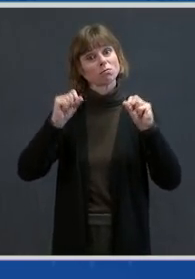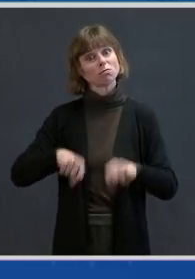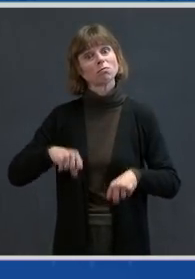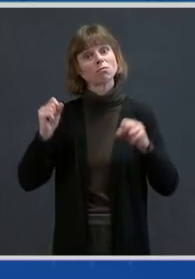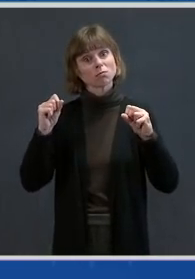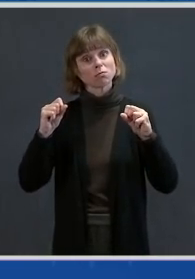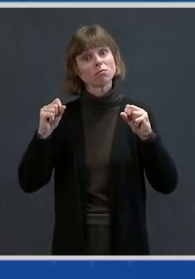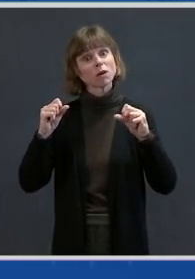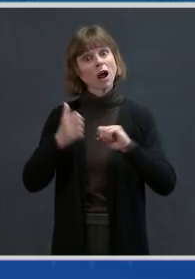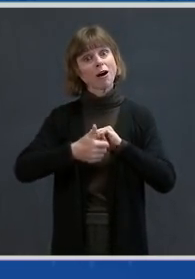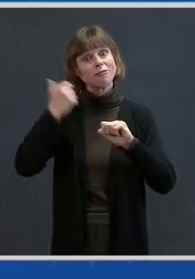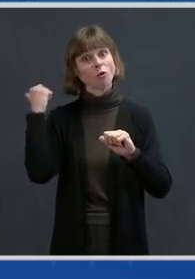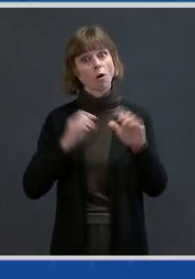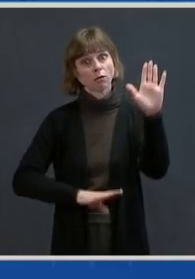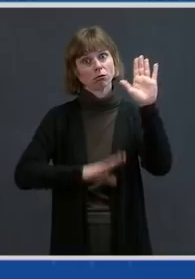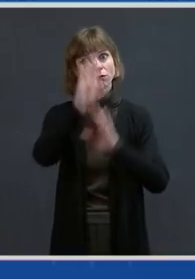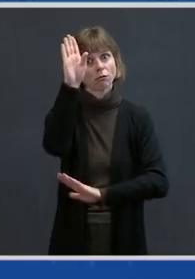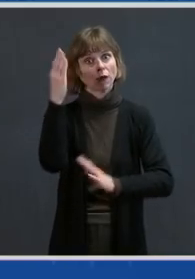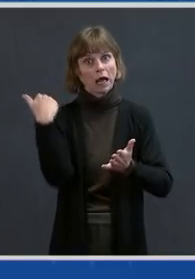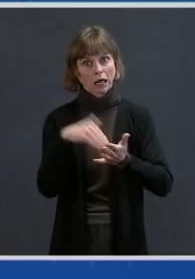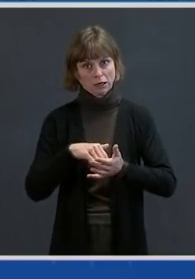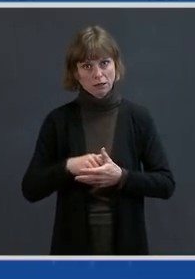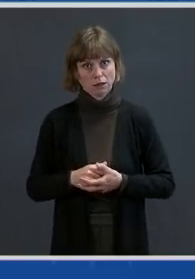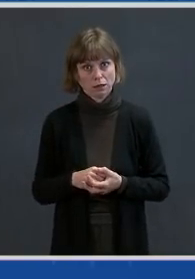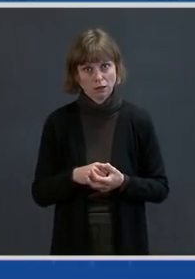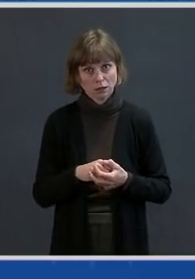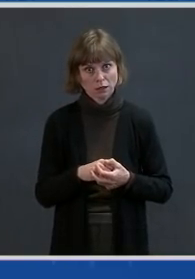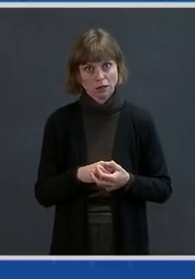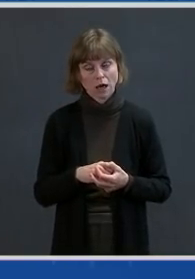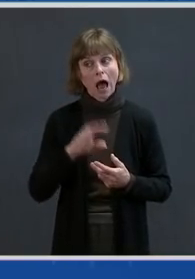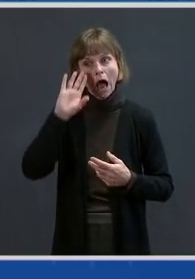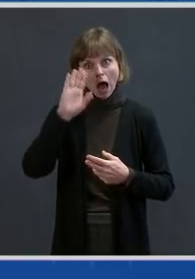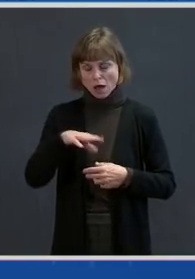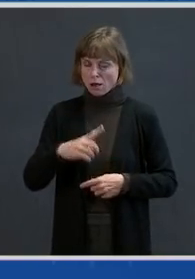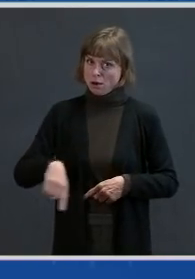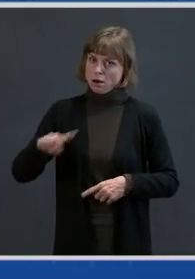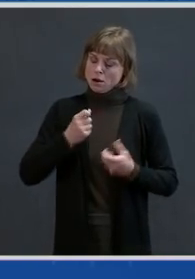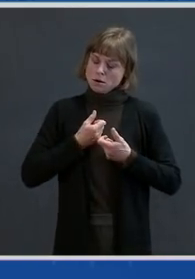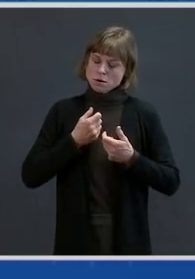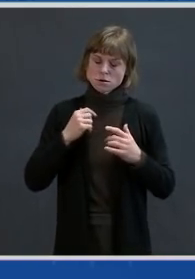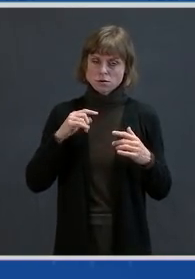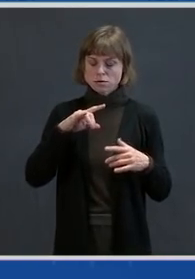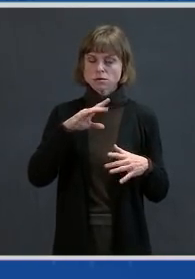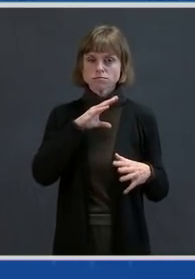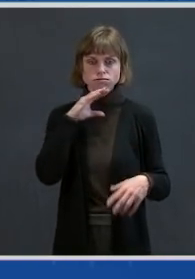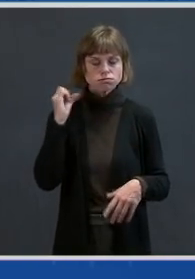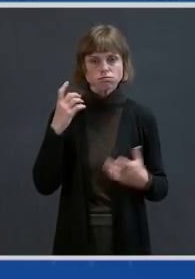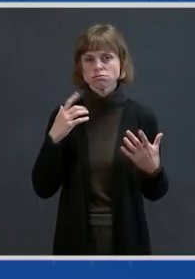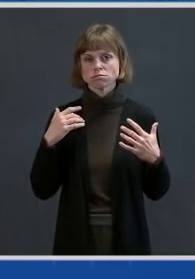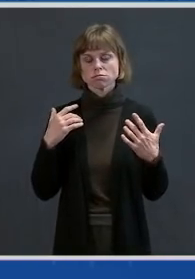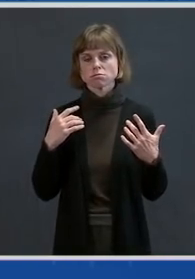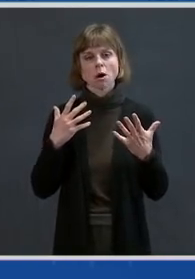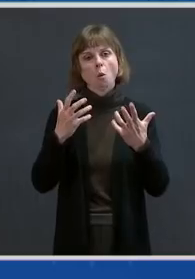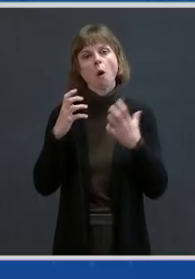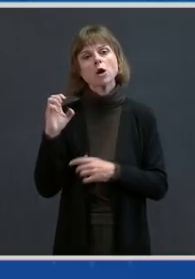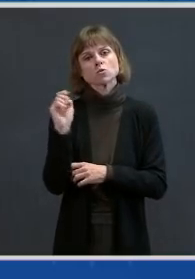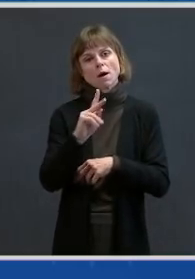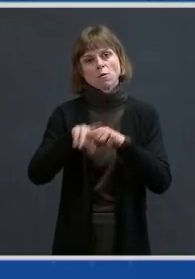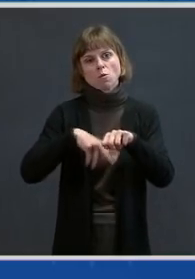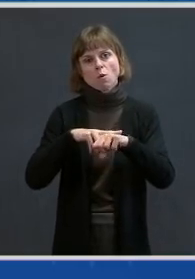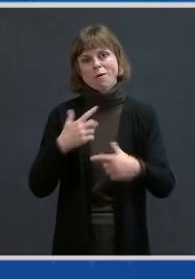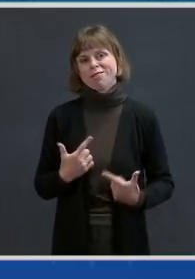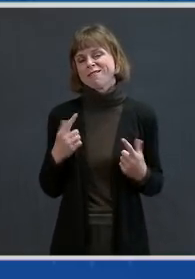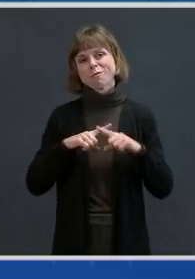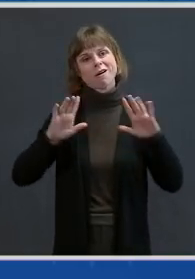avoid another surge in our nation. I know people are tired. They want to get back to life to normal. But we're not there